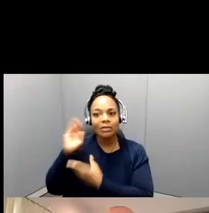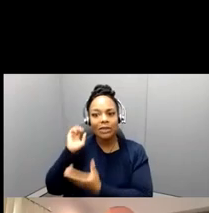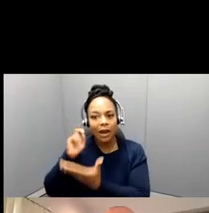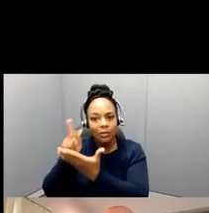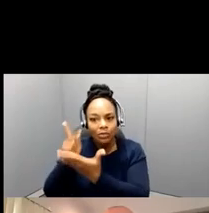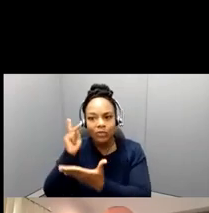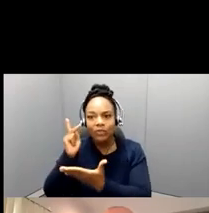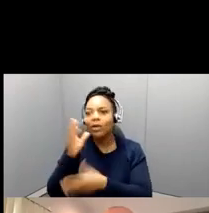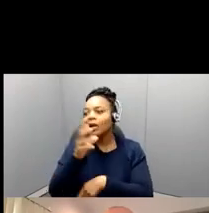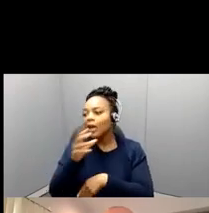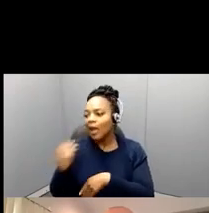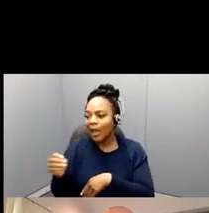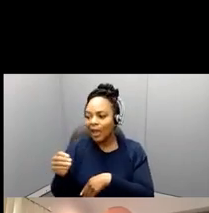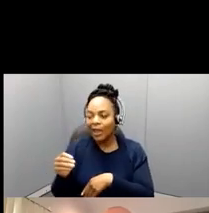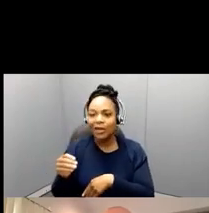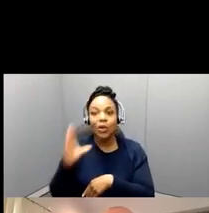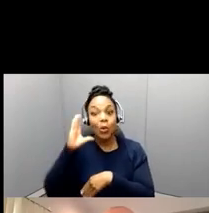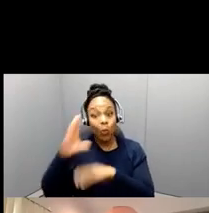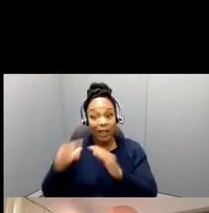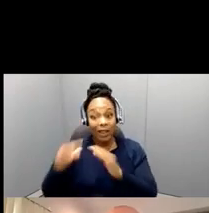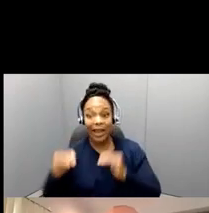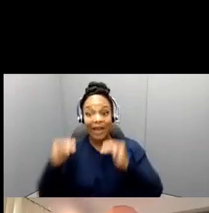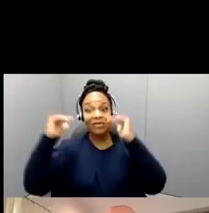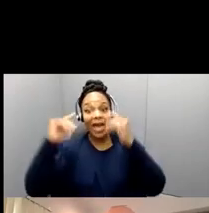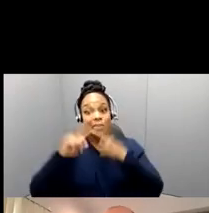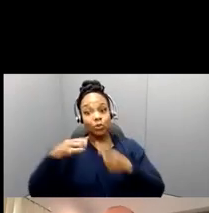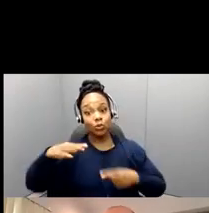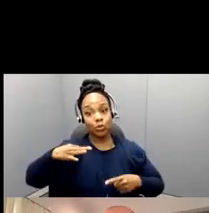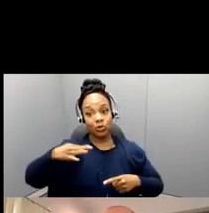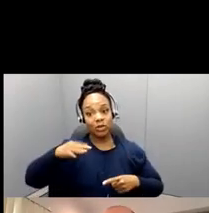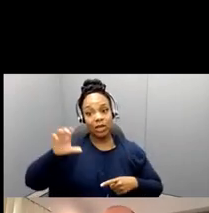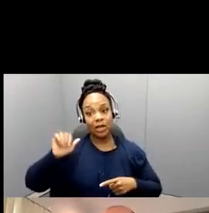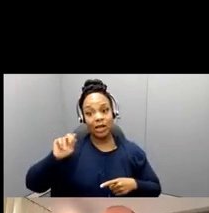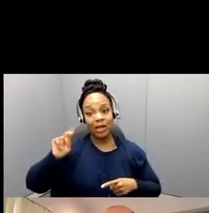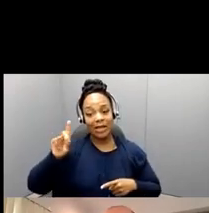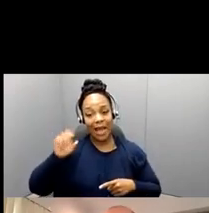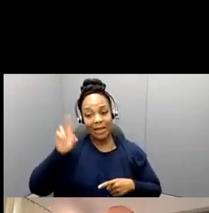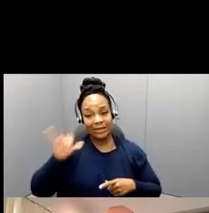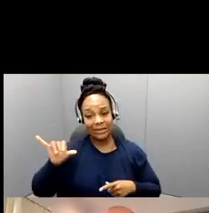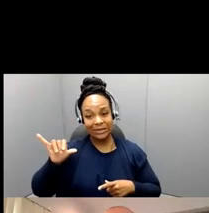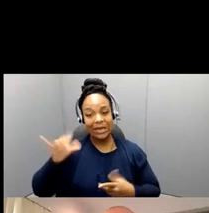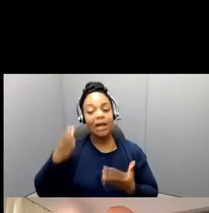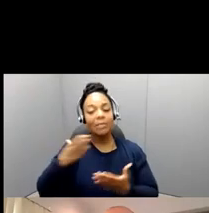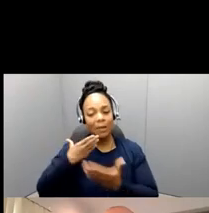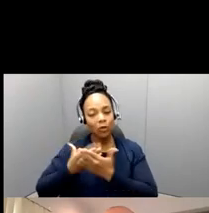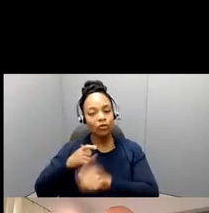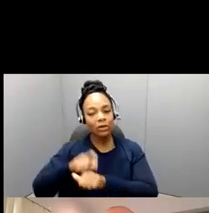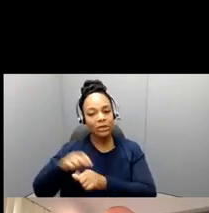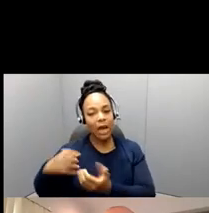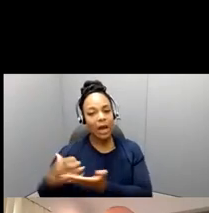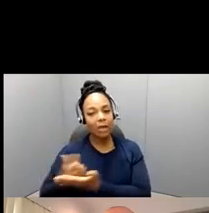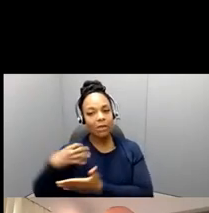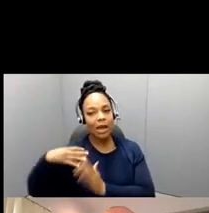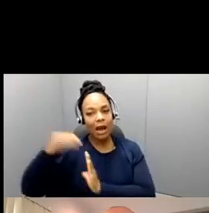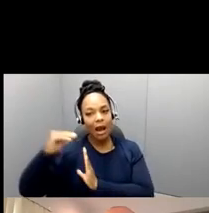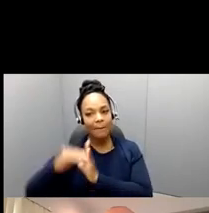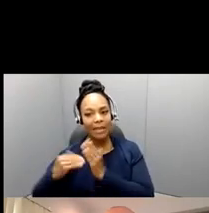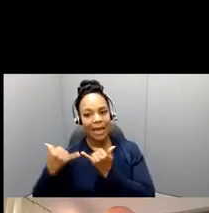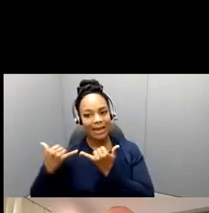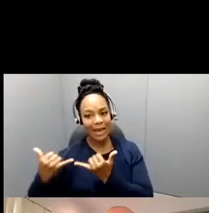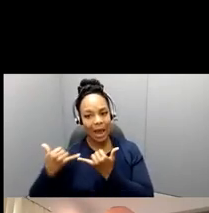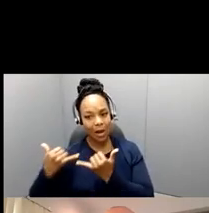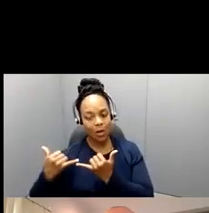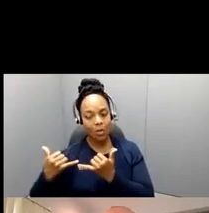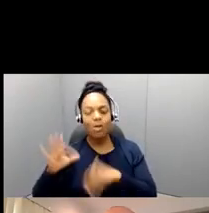will advance to candidacy, this can be a good time for you to apply. Now, but, but the thing is, is so, for example,